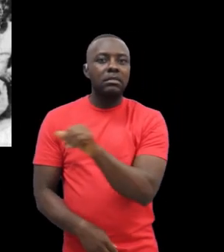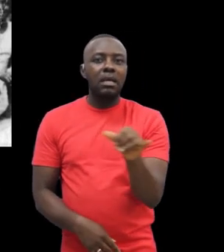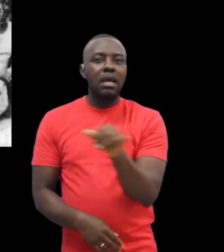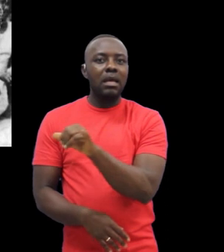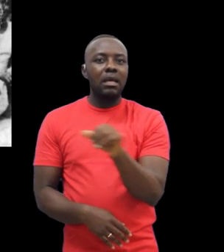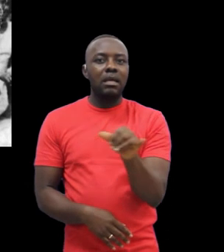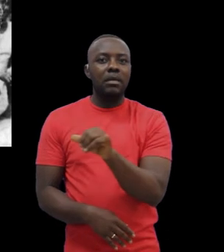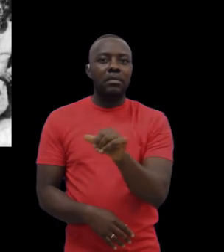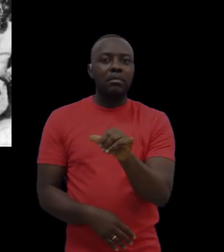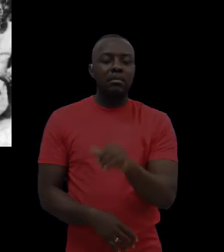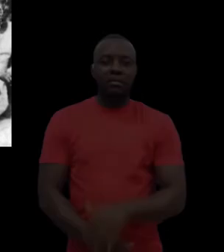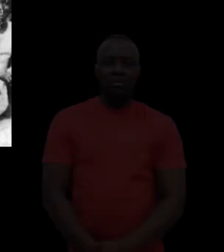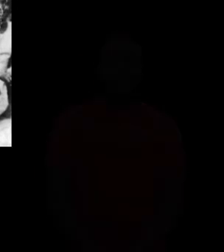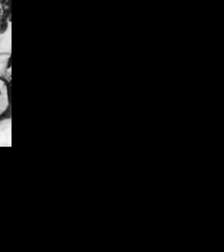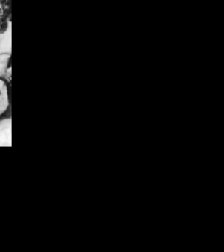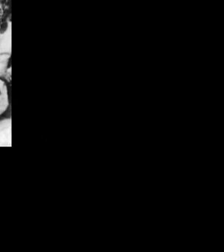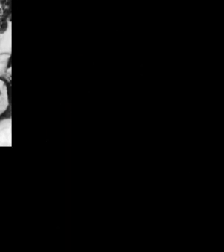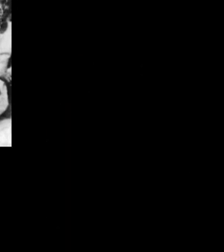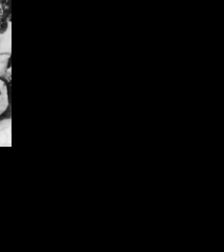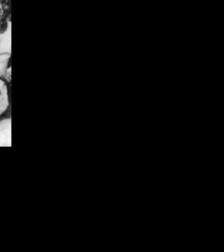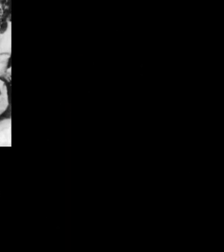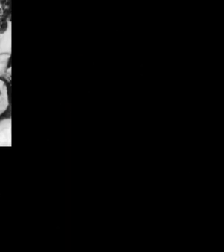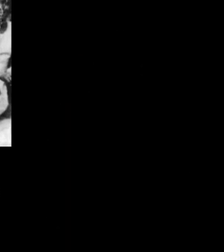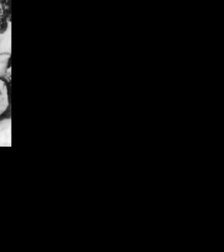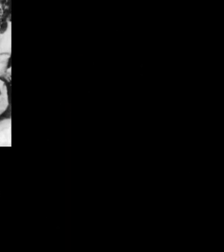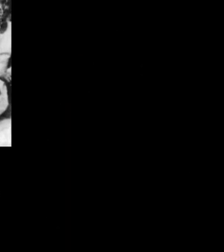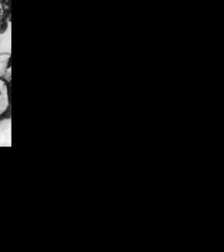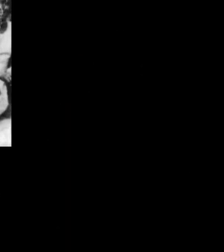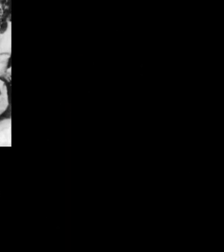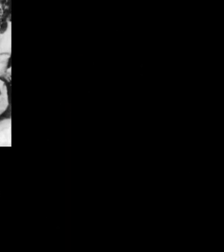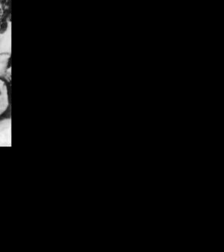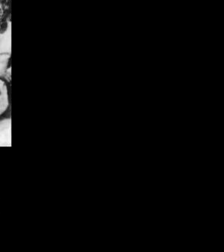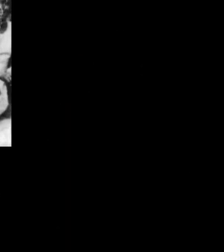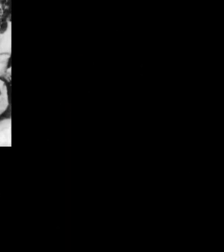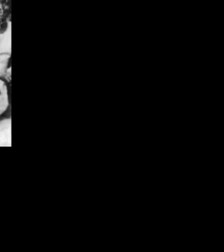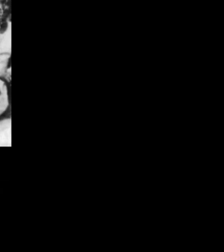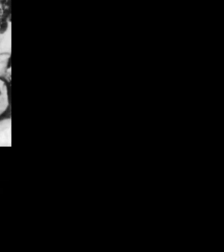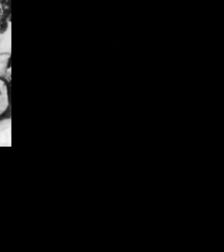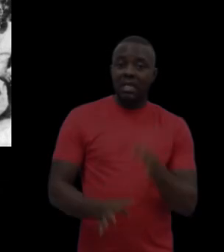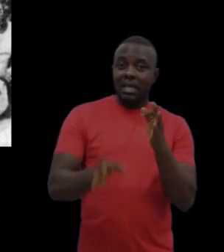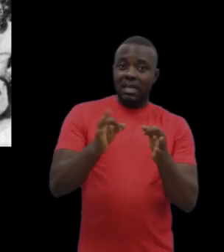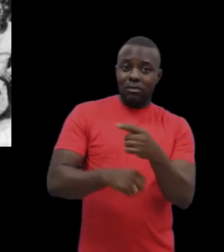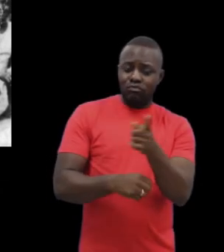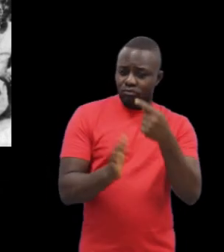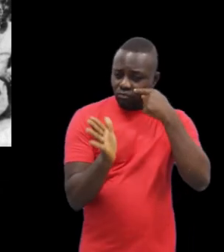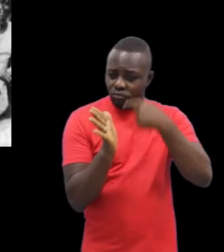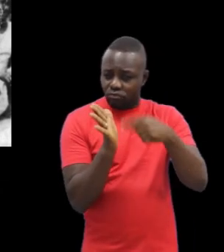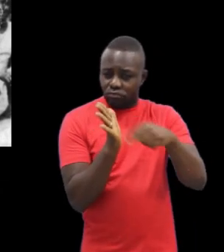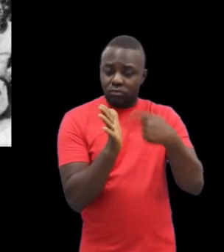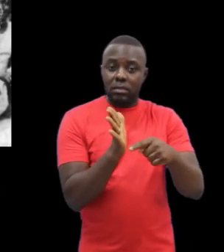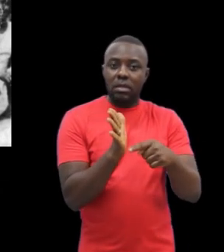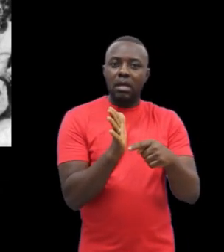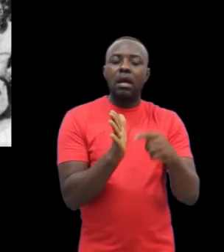itself. In welcoming and collaborating with Foster, Ghana led the way to expand a deaf education and sign language